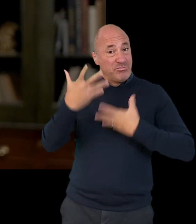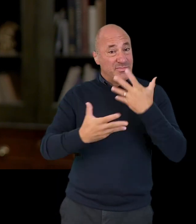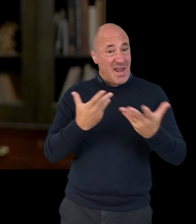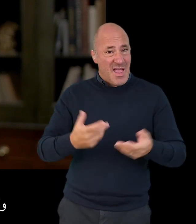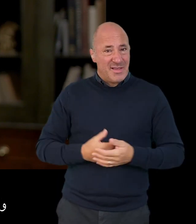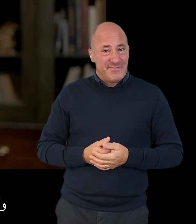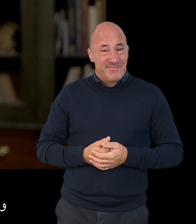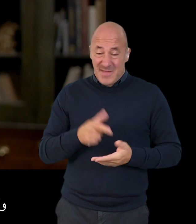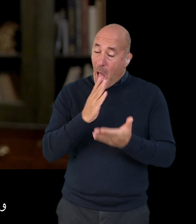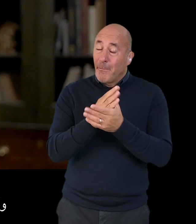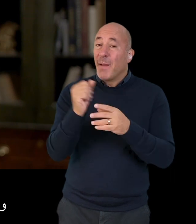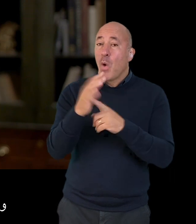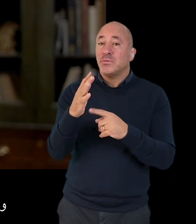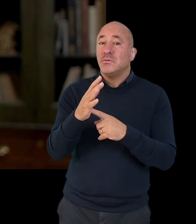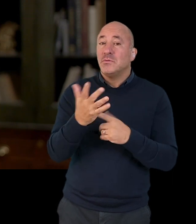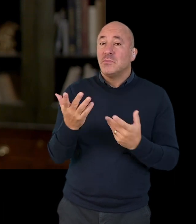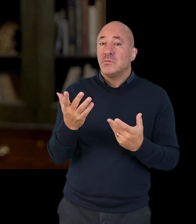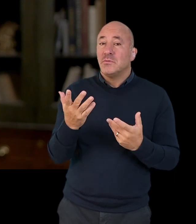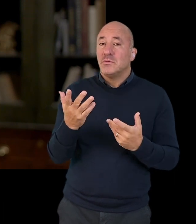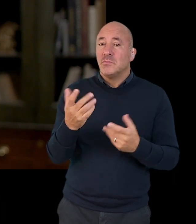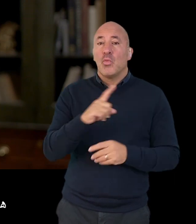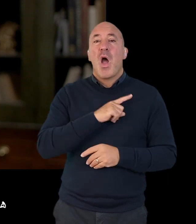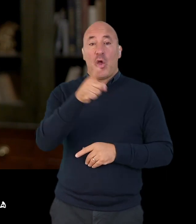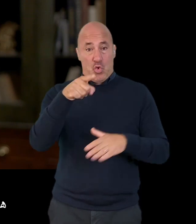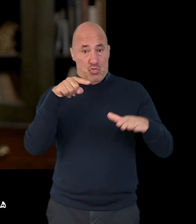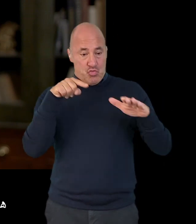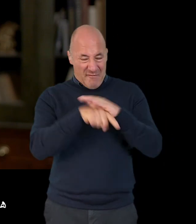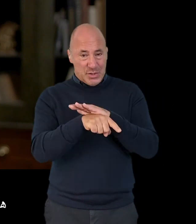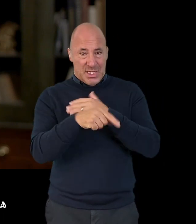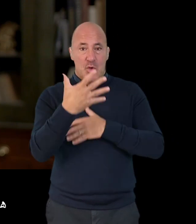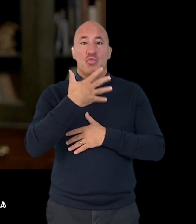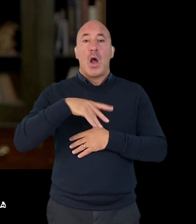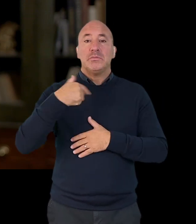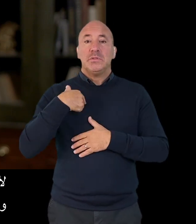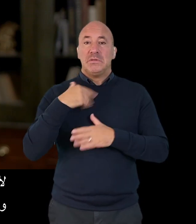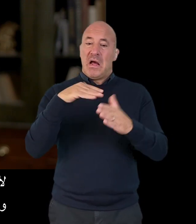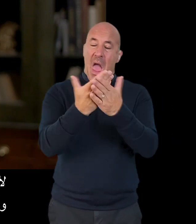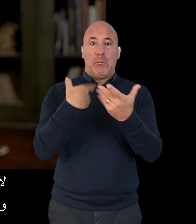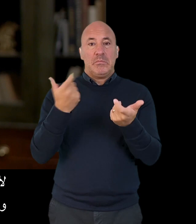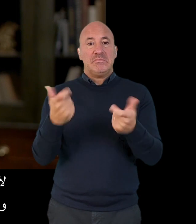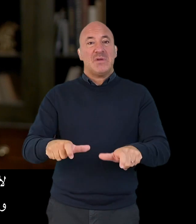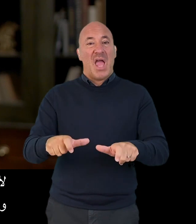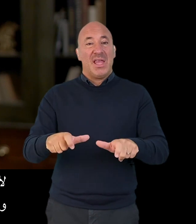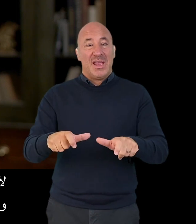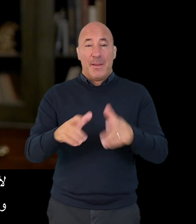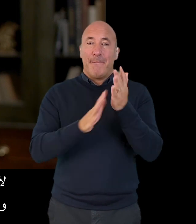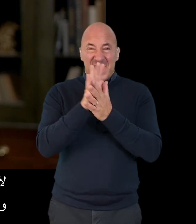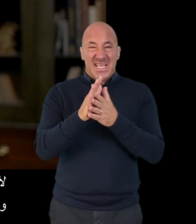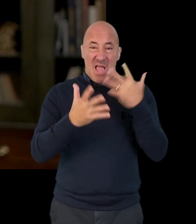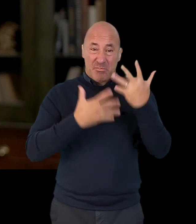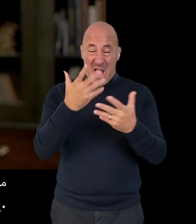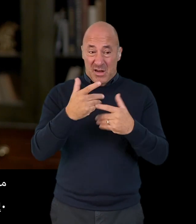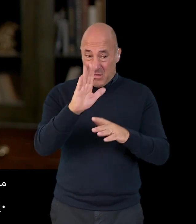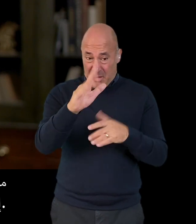and how that would make you feel? Those are really important things because being a refugee and claiming asylum